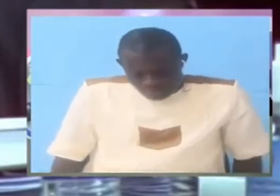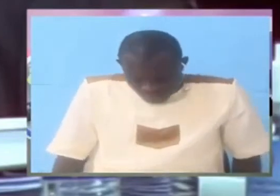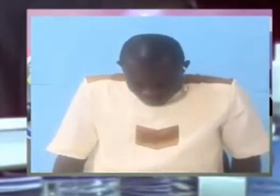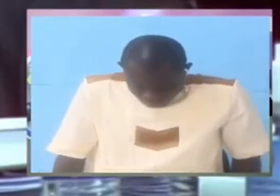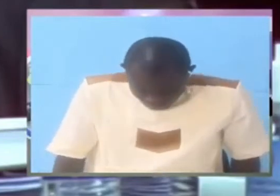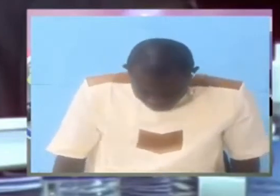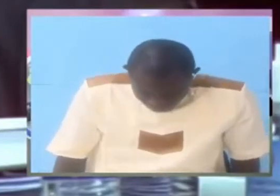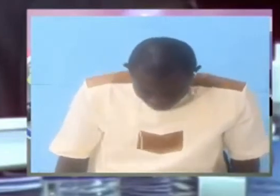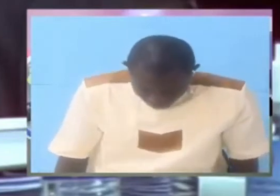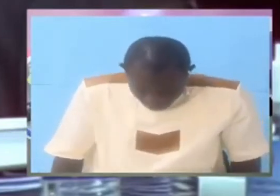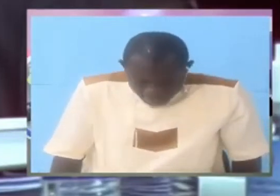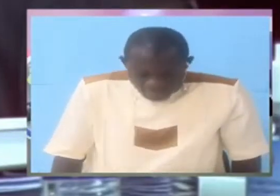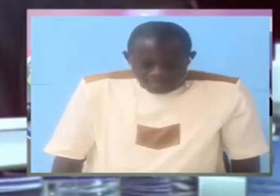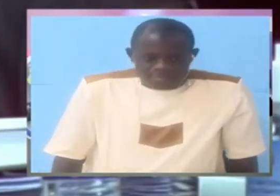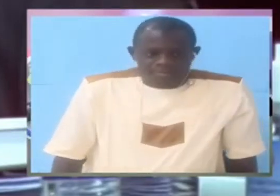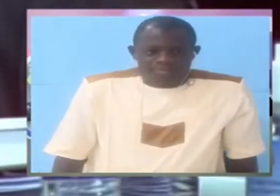Mr.